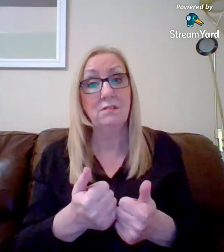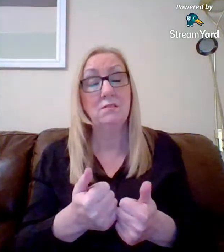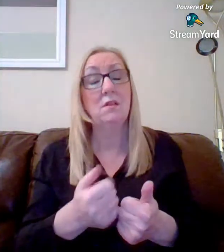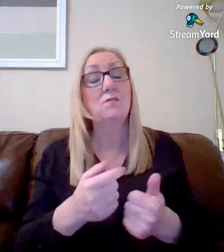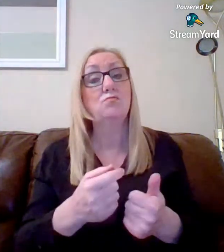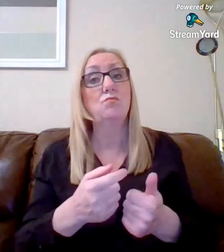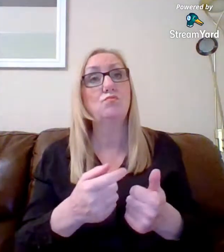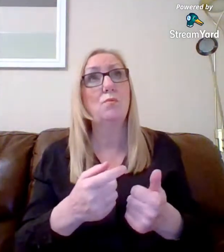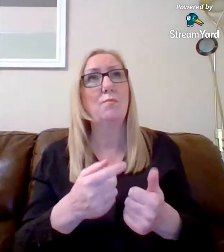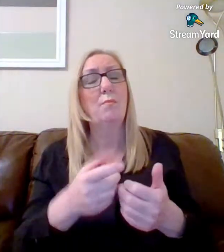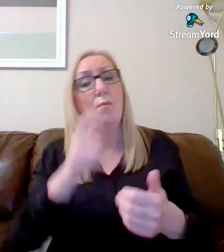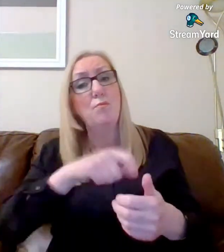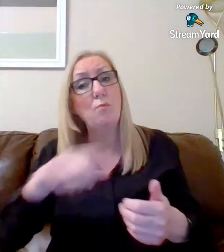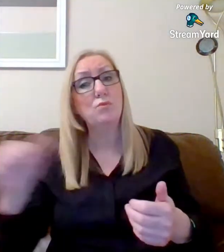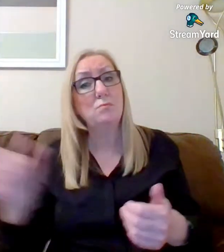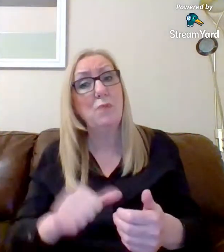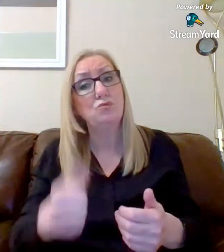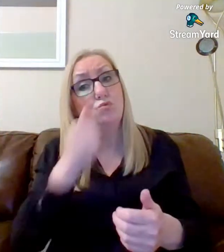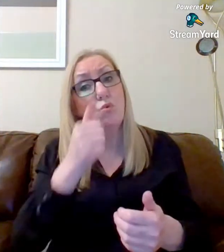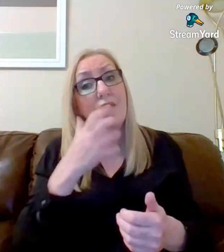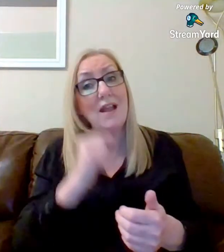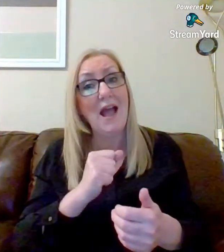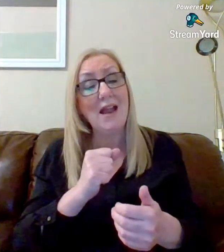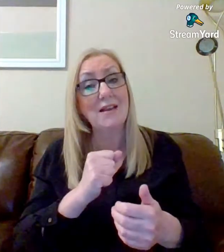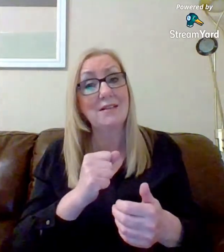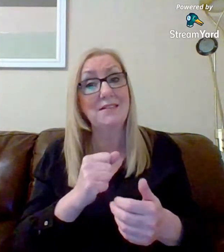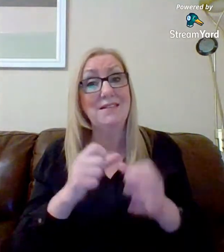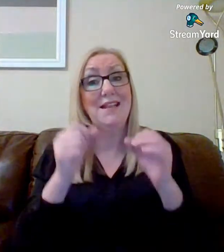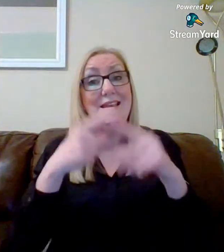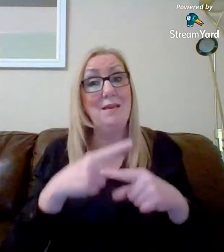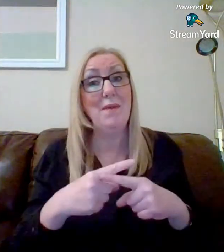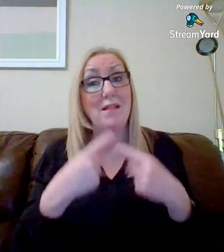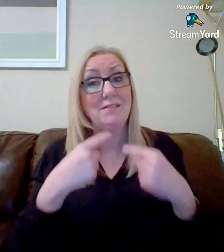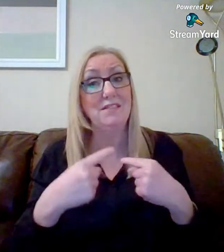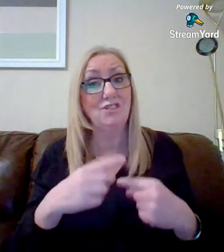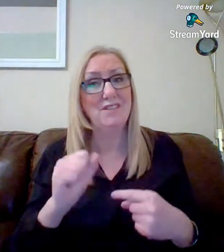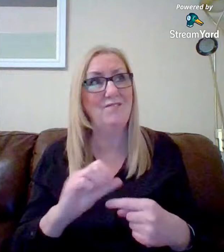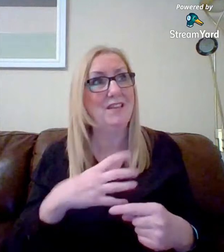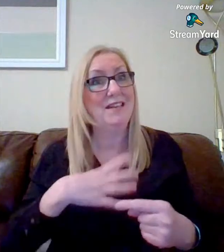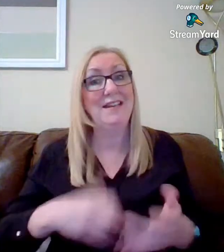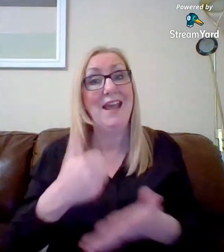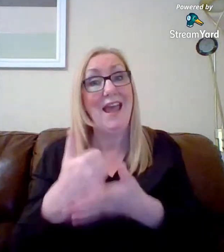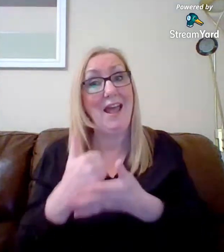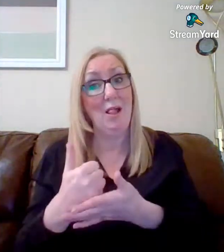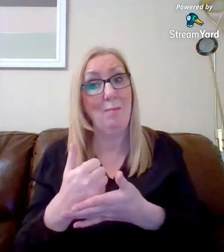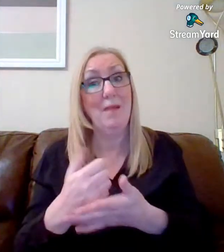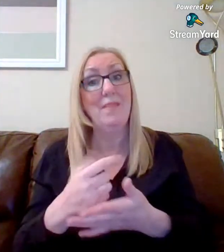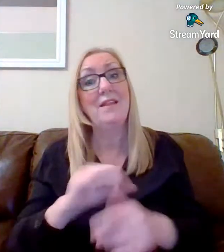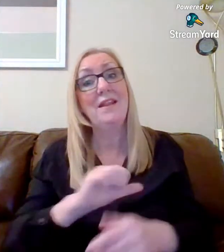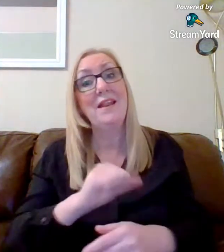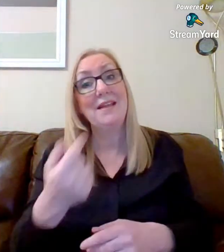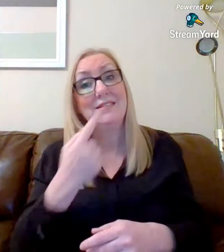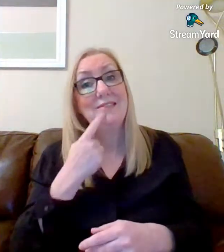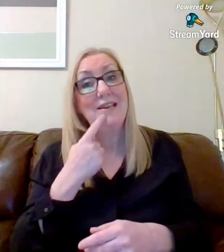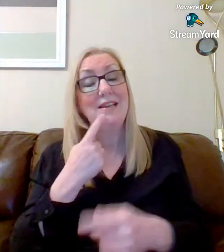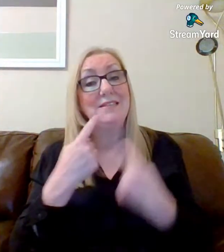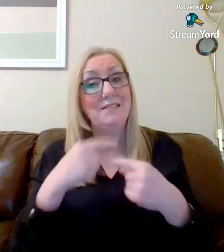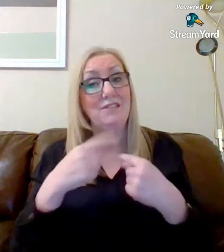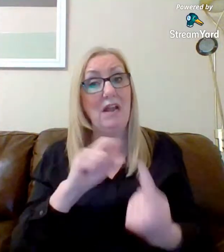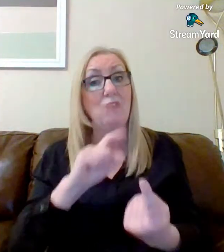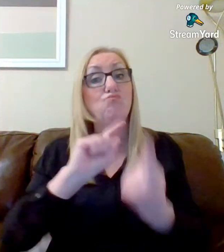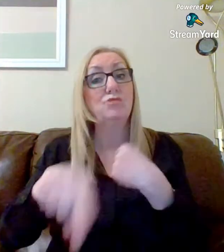help when, you know, when they get online, email the teachers, put a message into the classroom, and then the next day the teacher can respond to that.